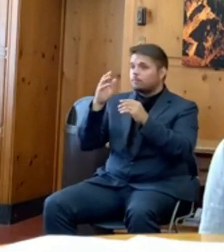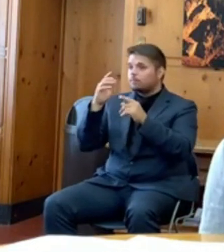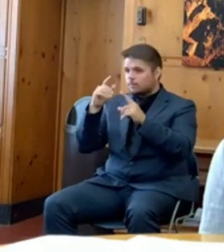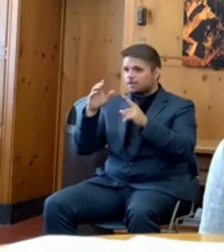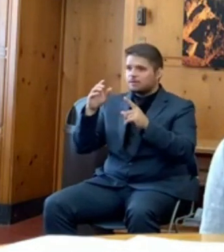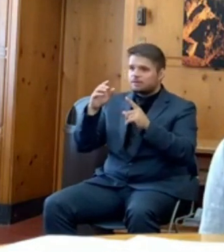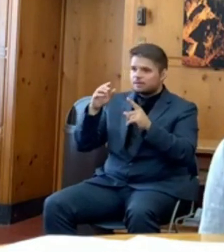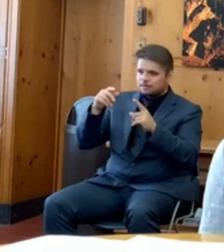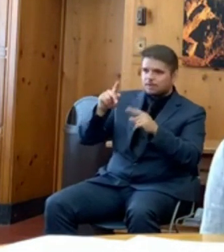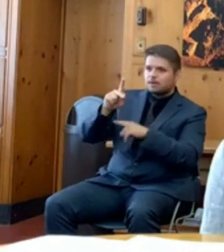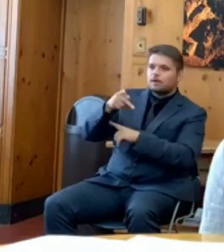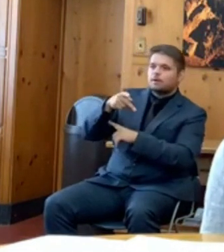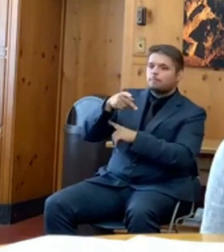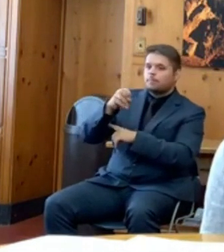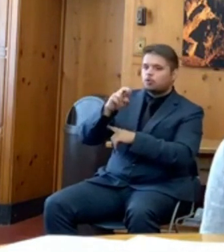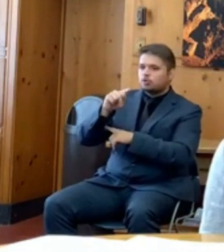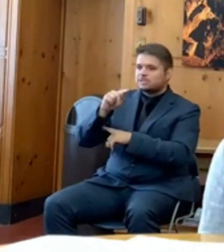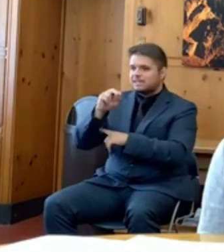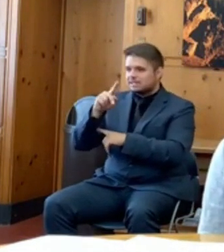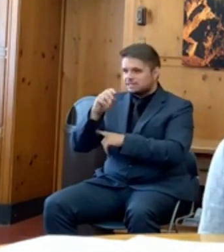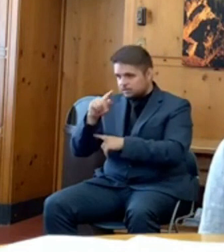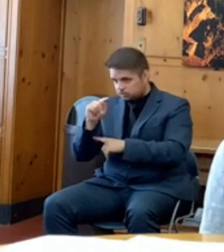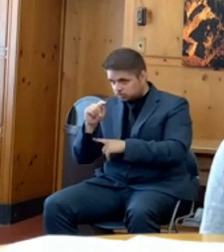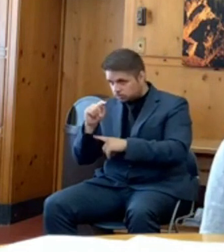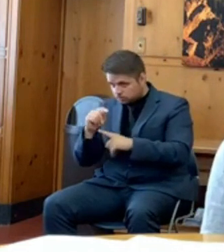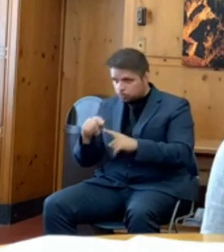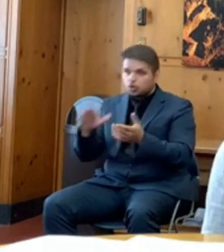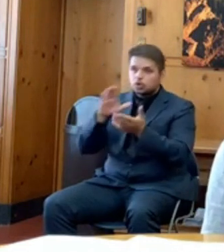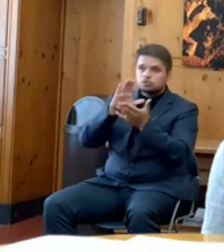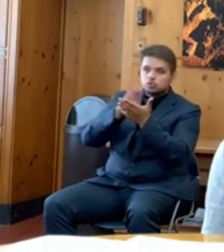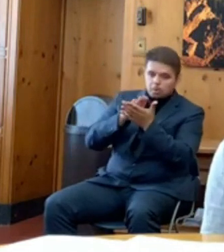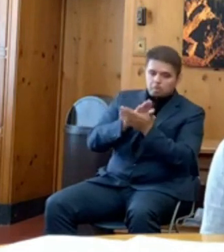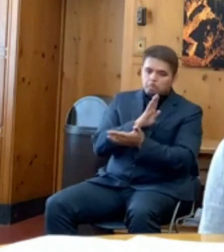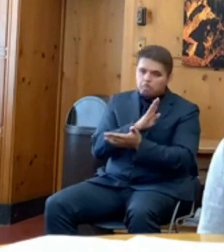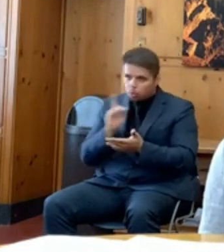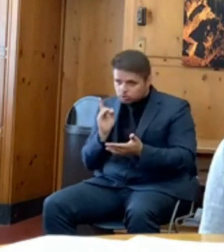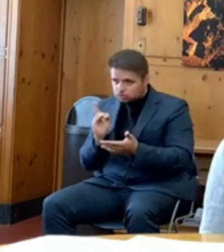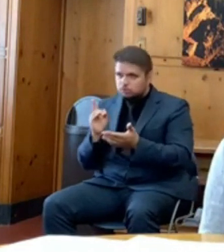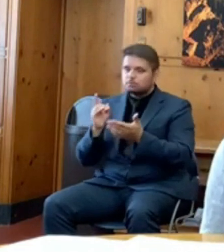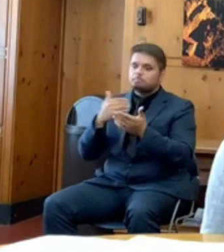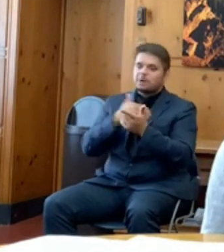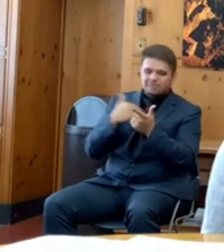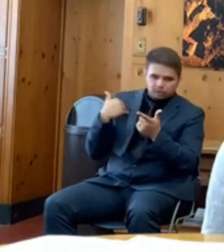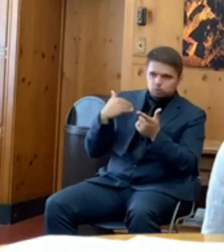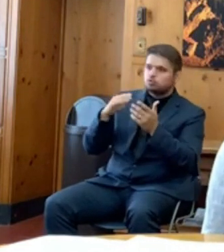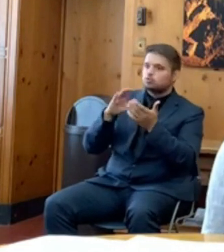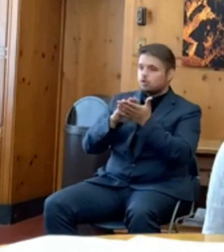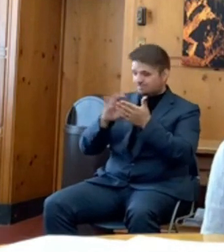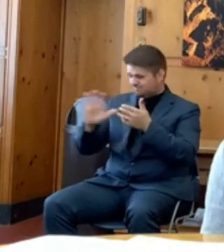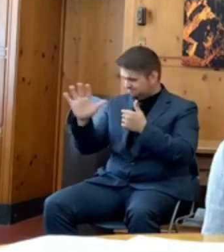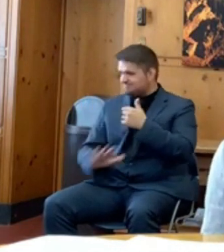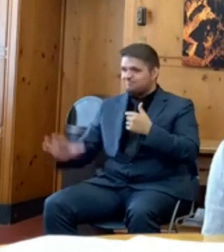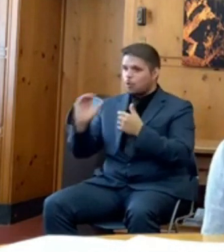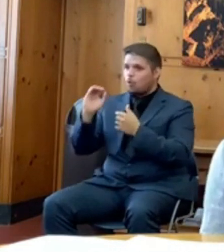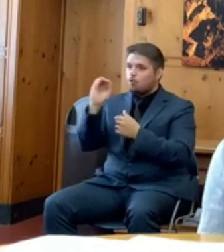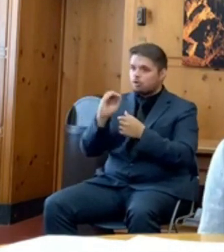school board members from remote and rural Oregon school districts have assisted in this